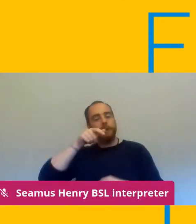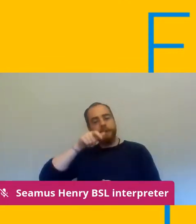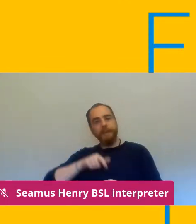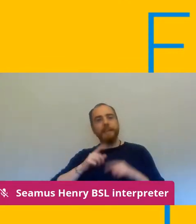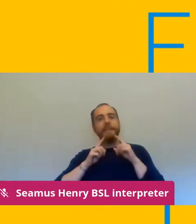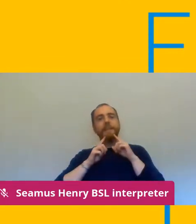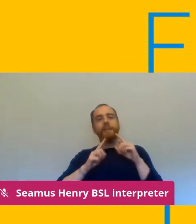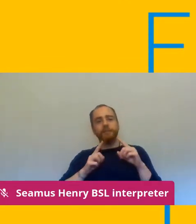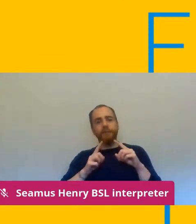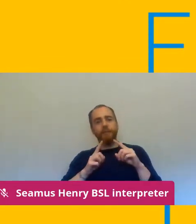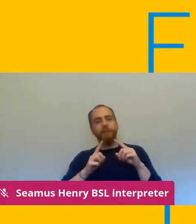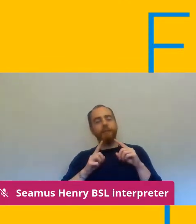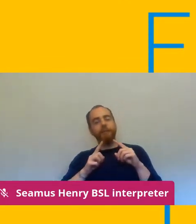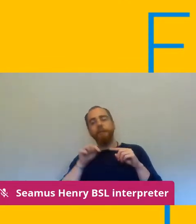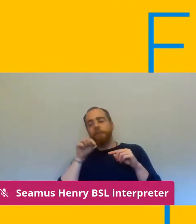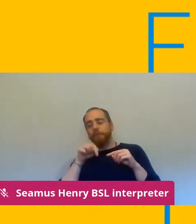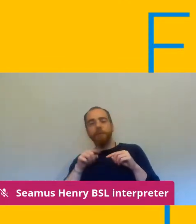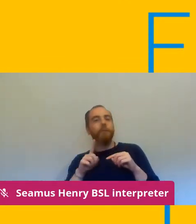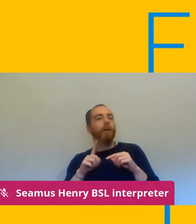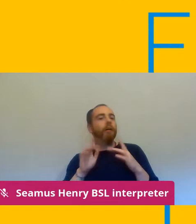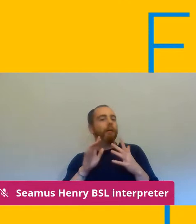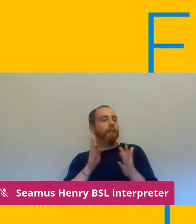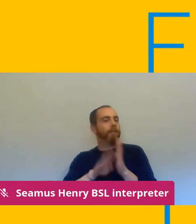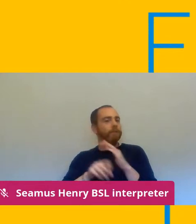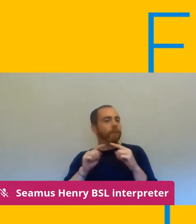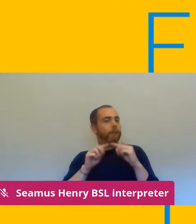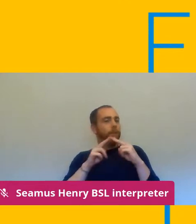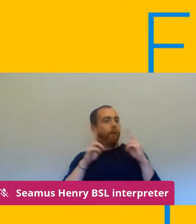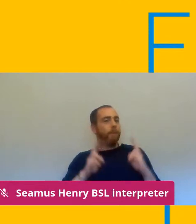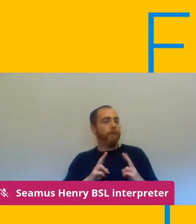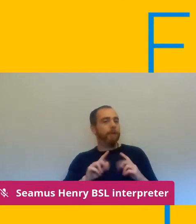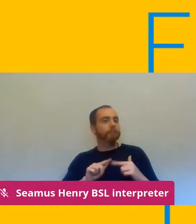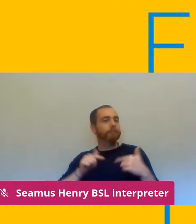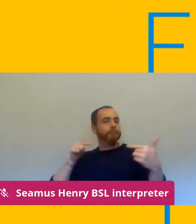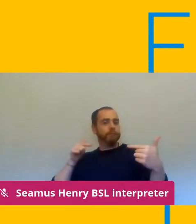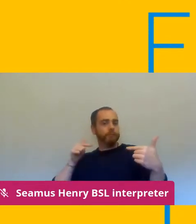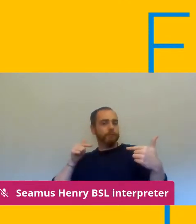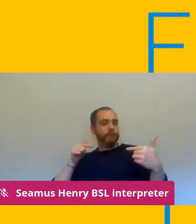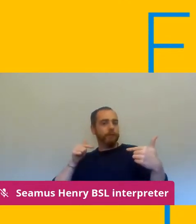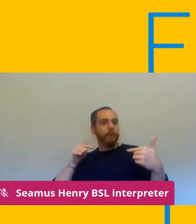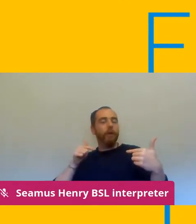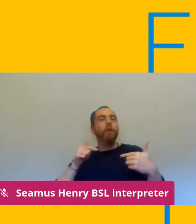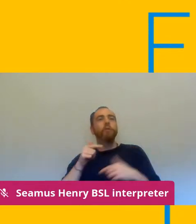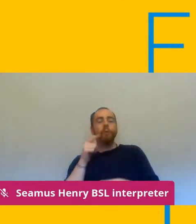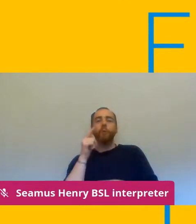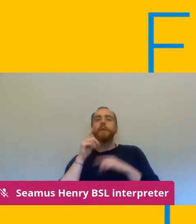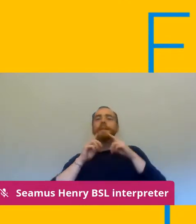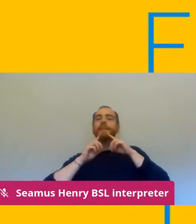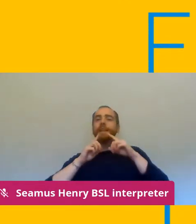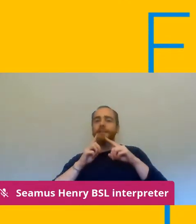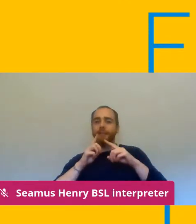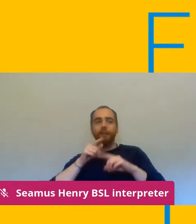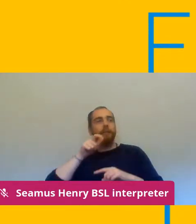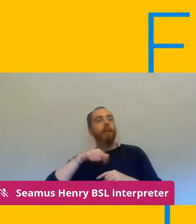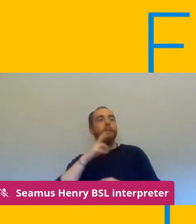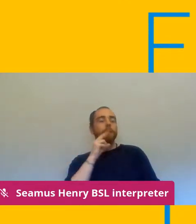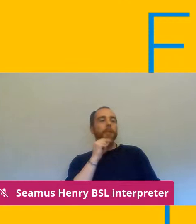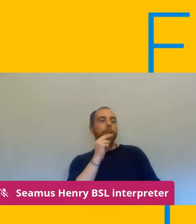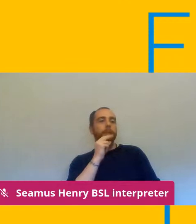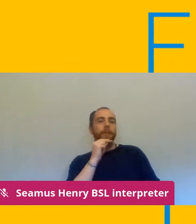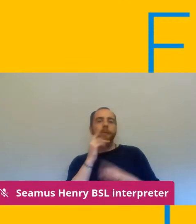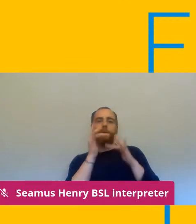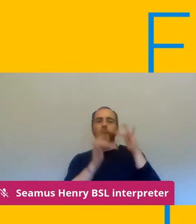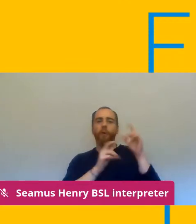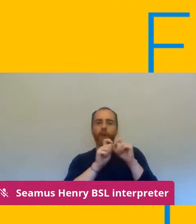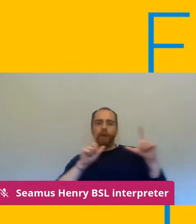classroom that doesn't have a microphone and doesn't have a webcam so the student is talking to a room full of students but there's no interaction between them obviously that hasn't